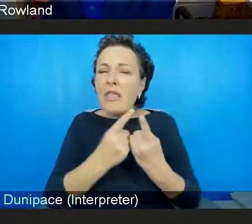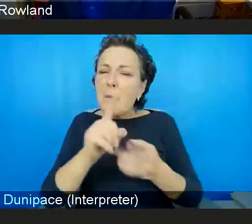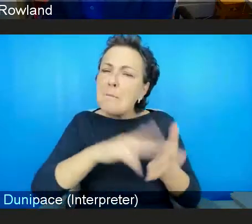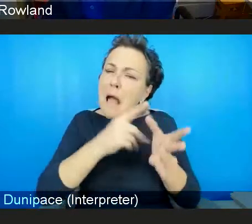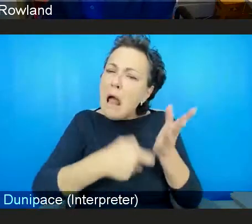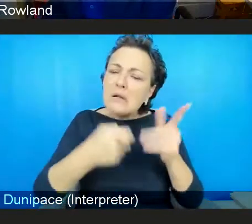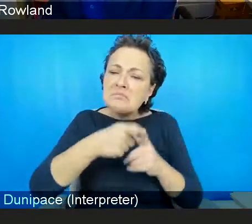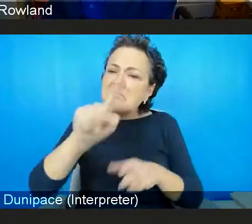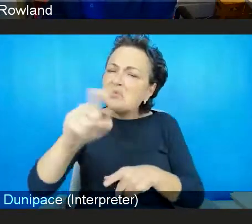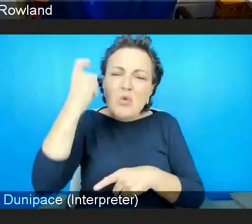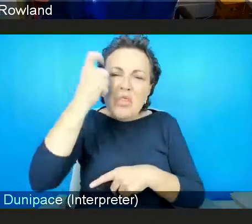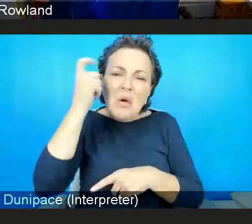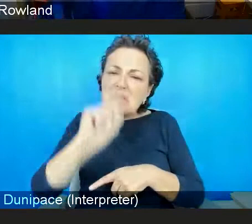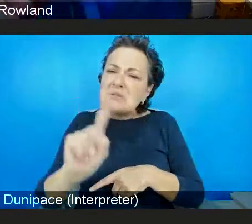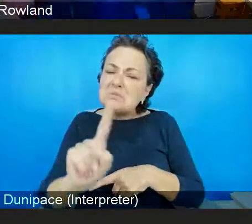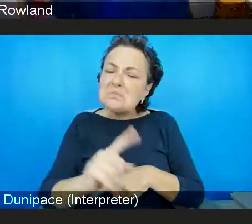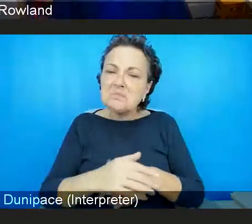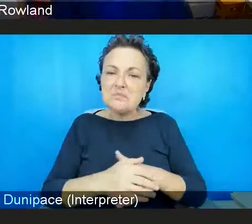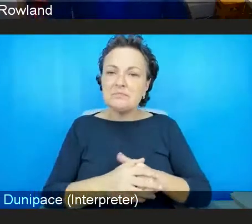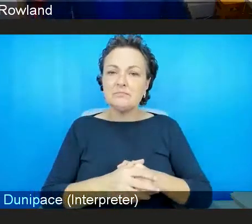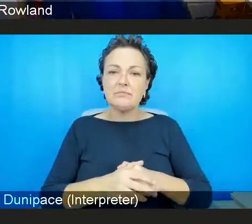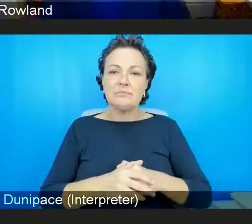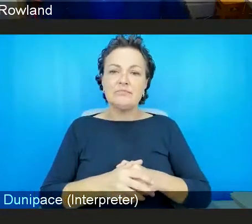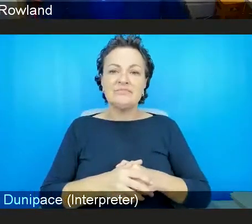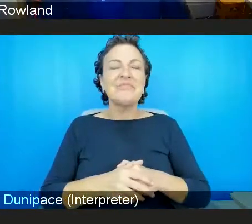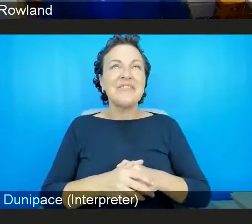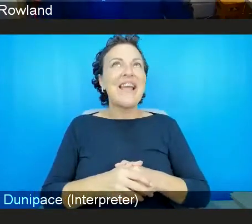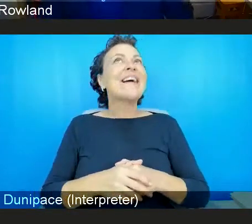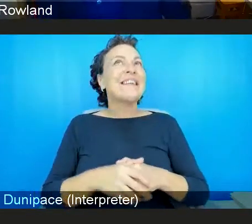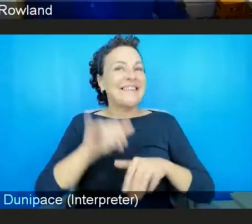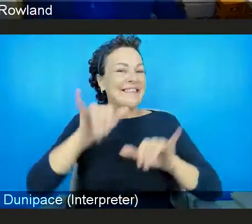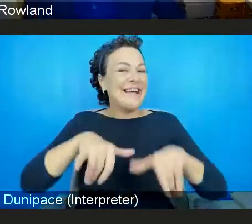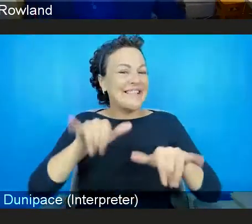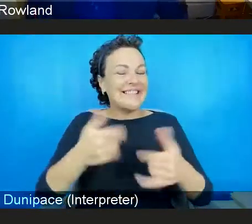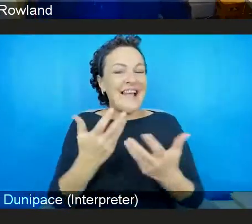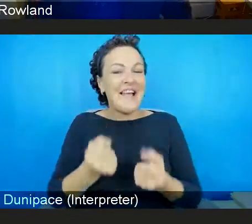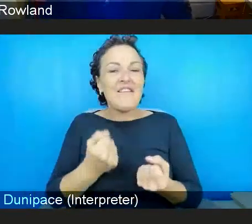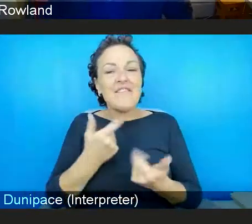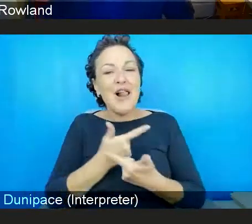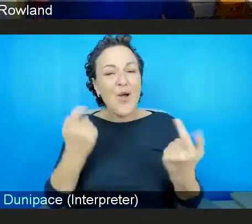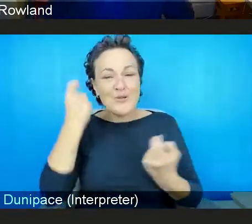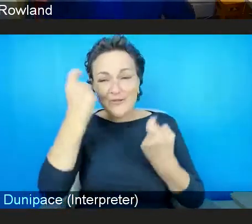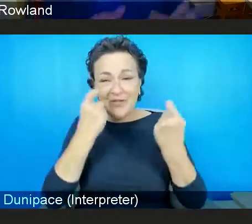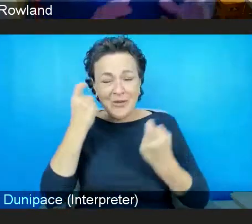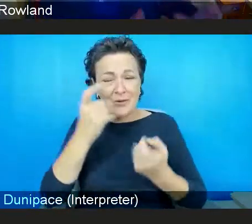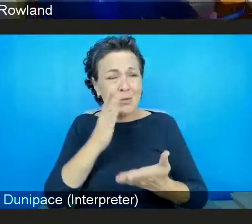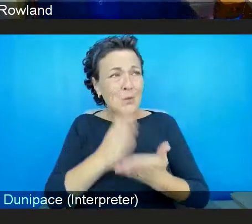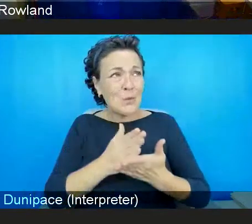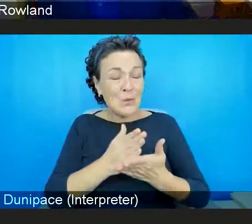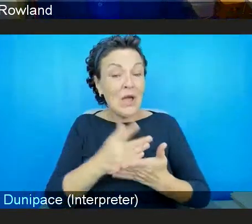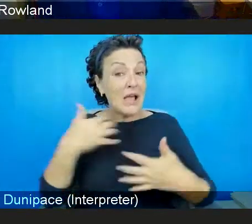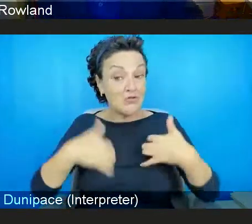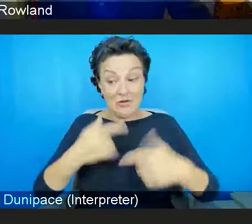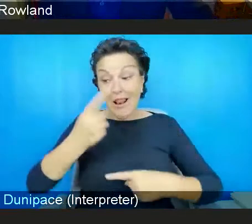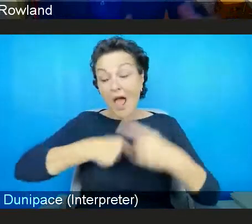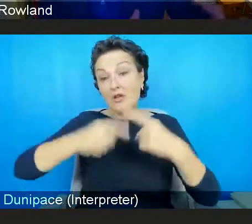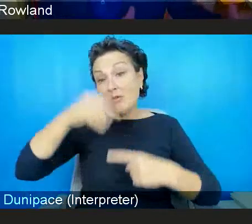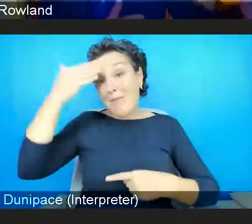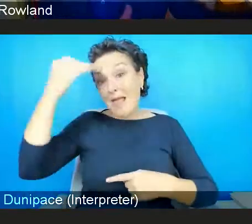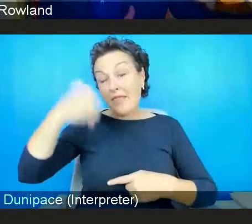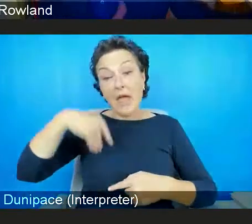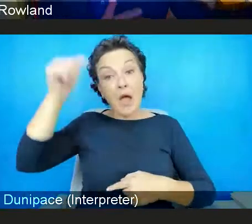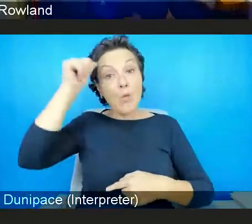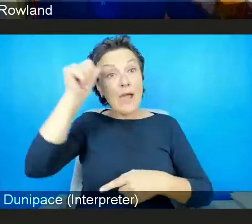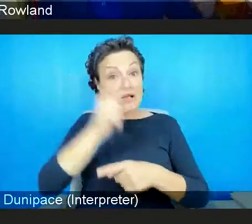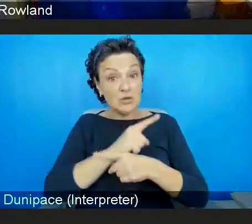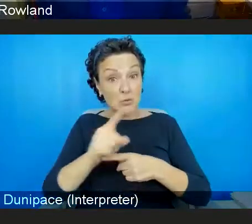that? Yeah, lots of thoughts. It was really interesting. We did last year's Mental Health Awareness Week, which we've run